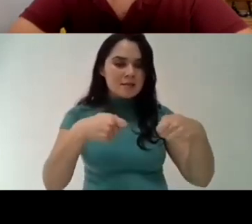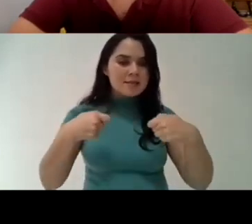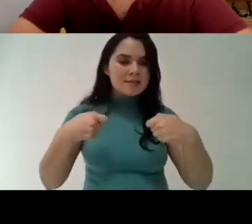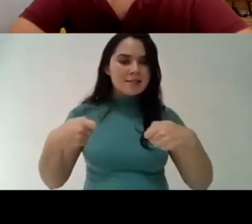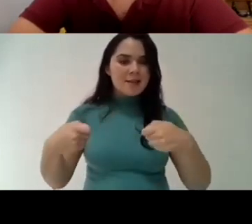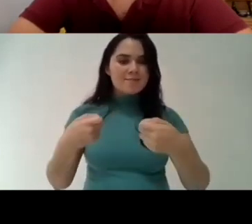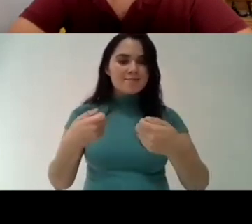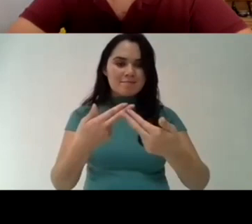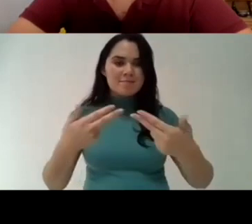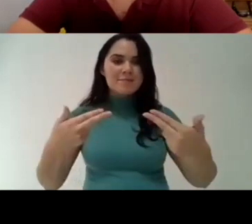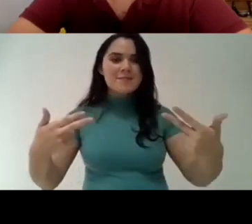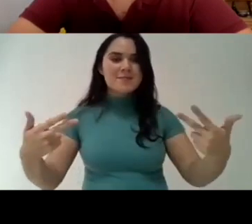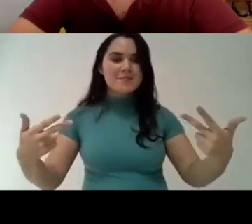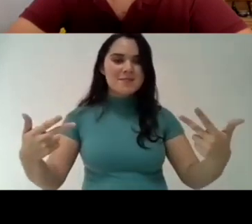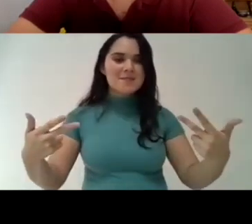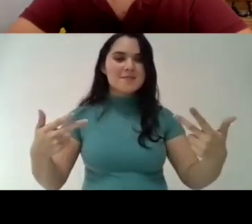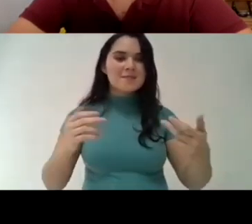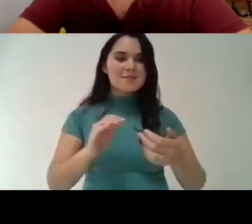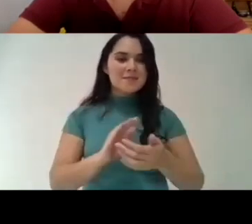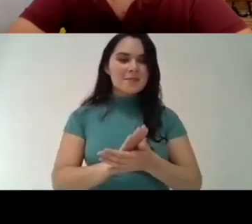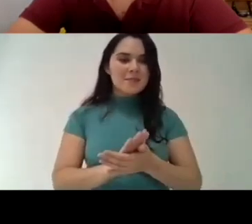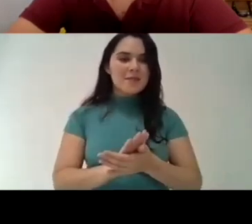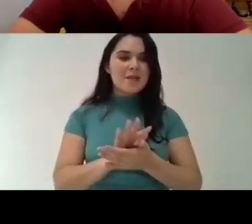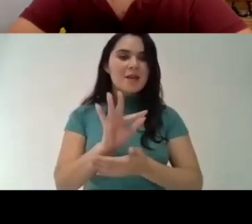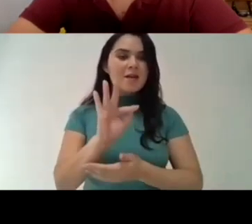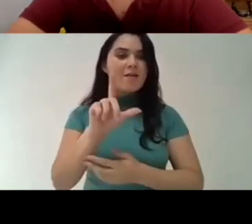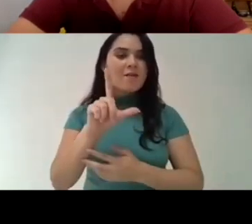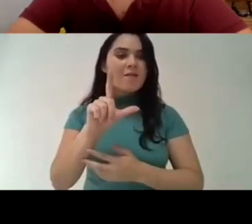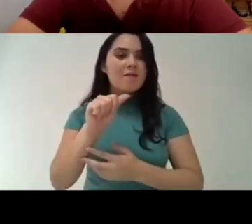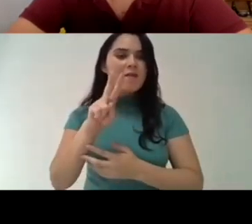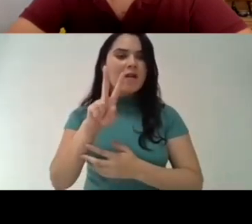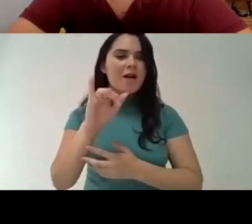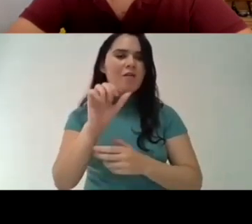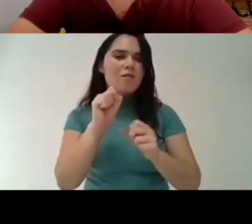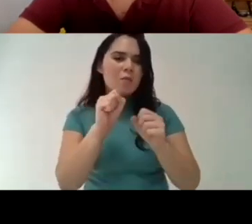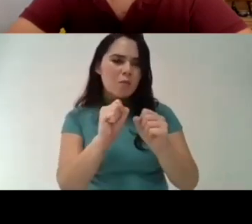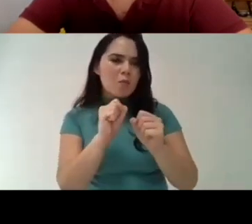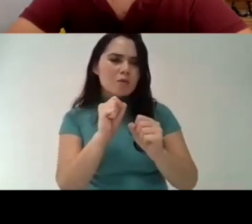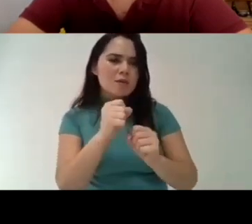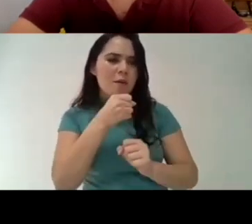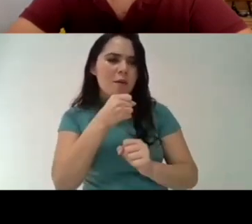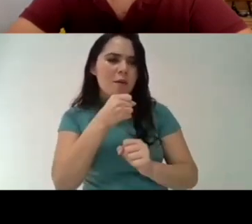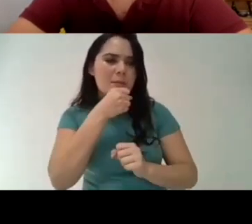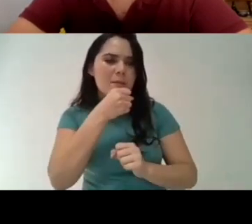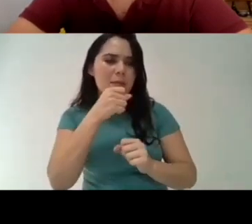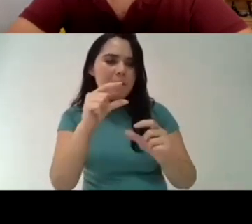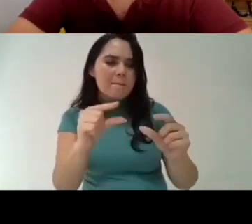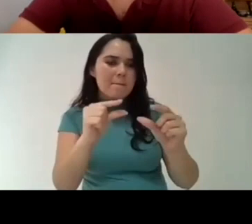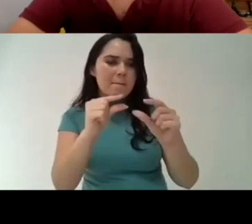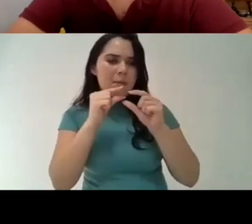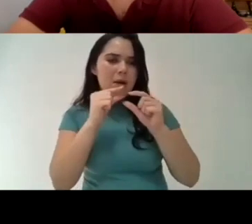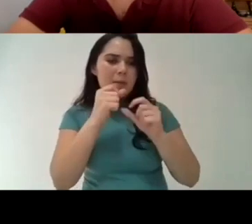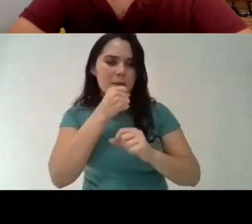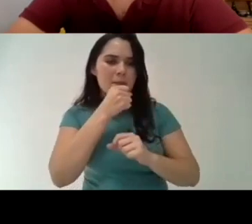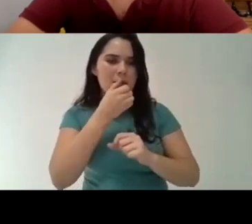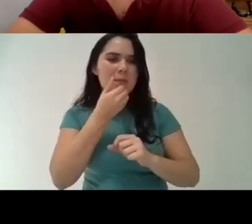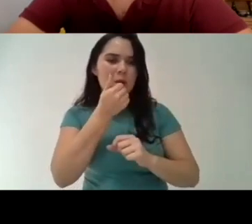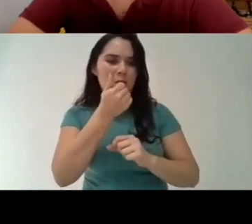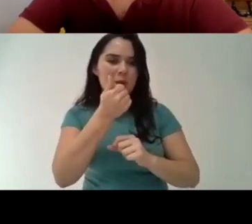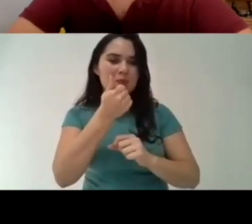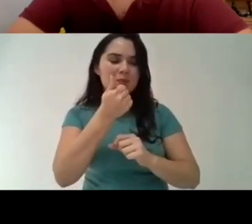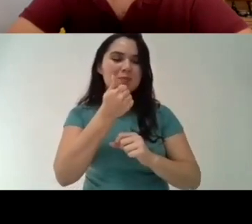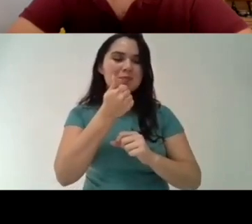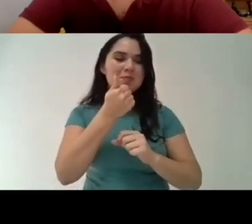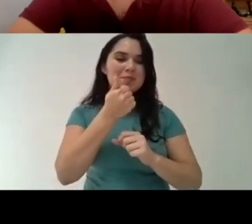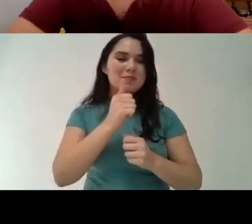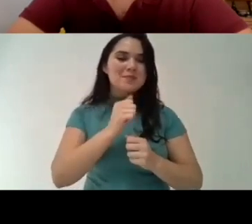with the universities for the public opinion Flavia I have to interrupt you can you please speak